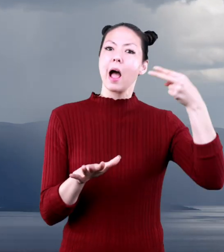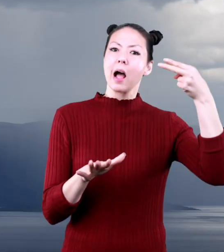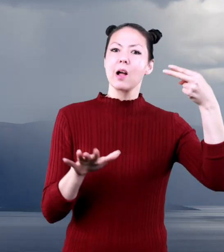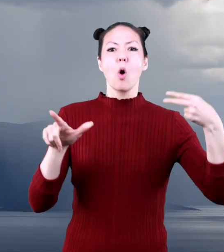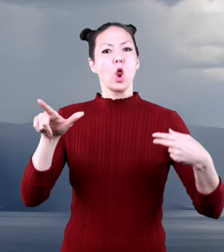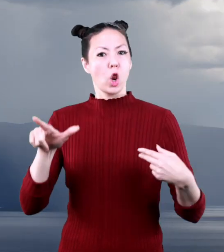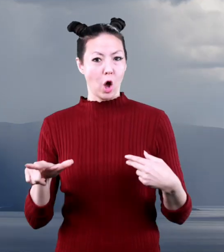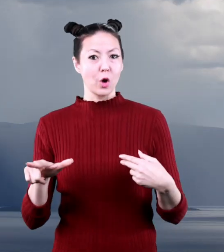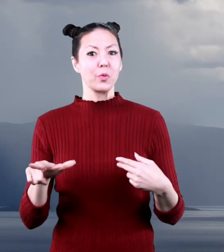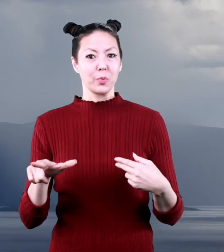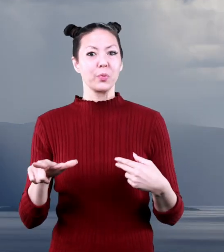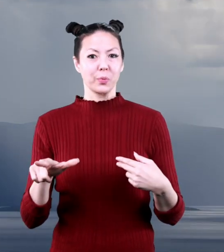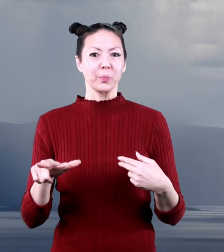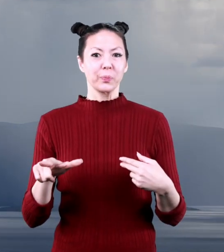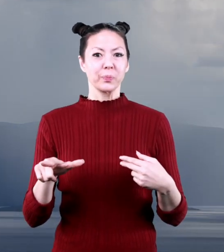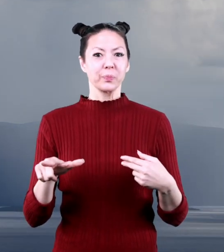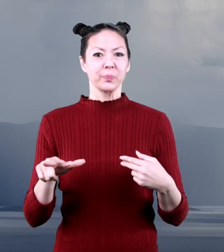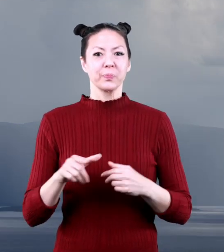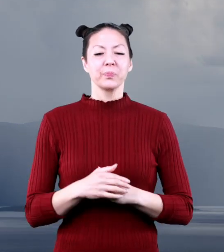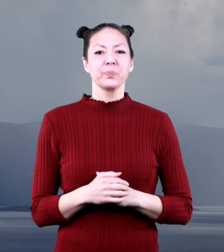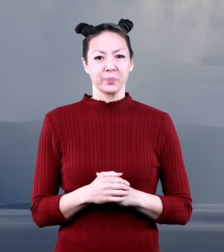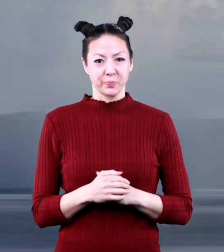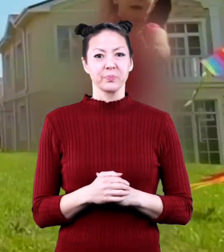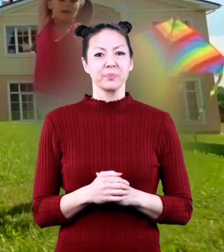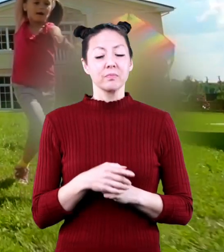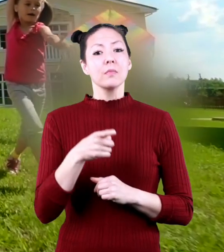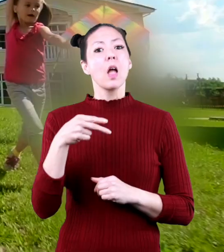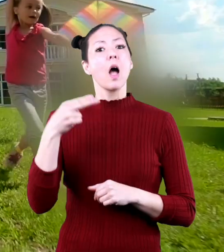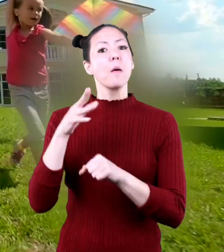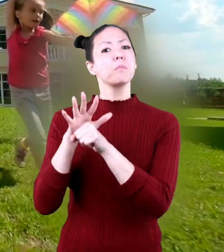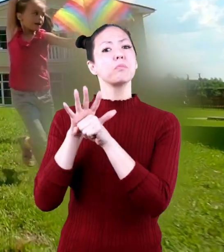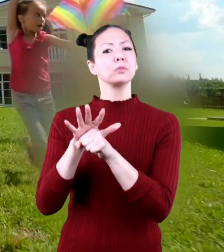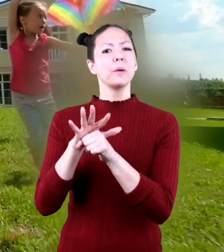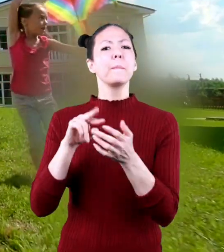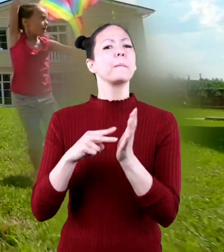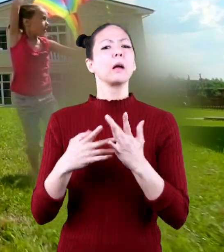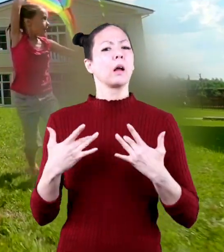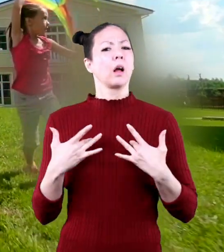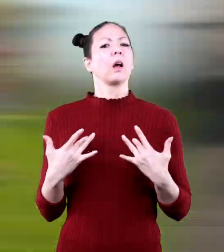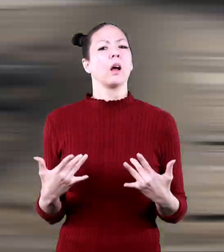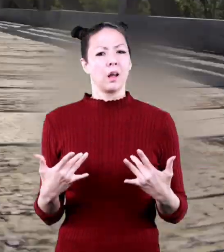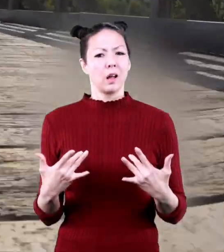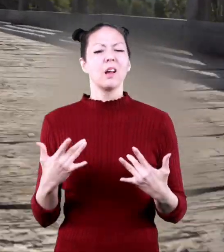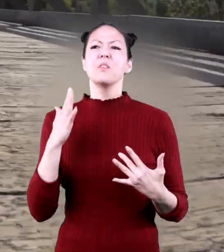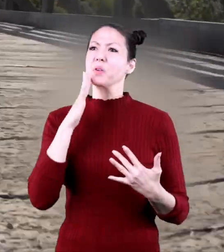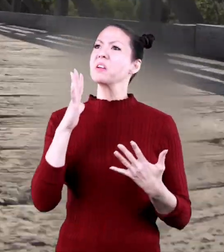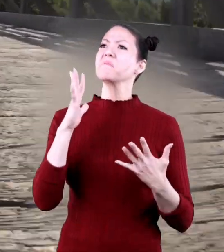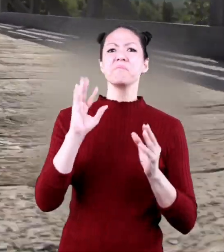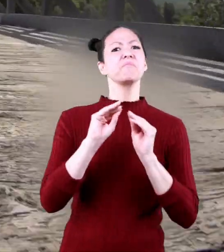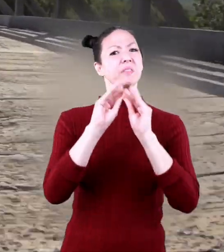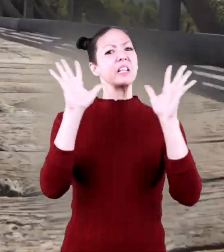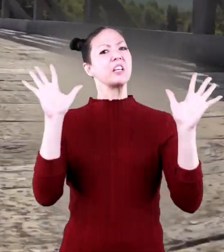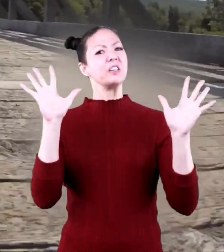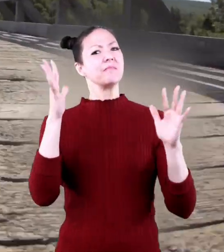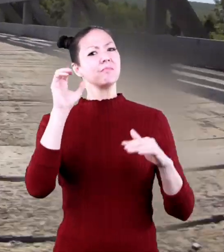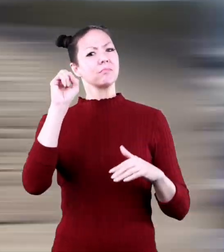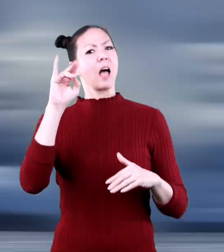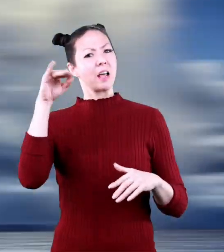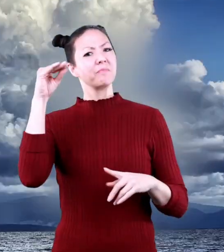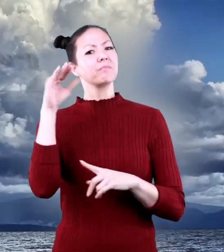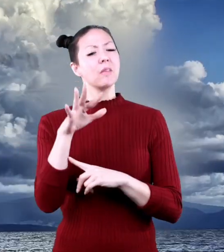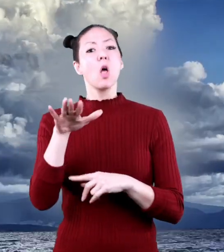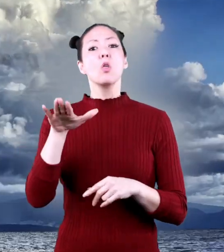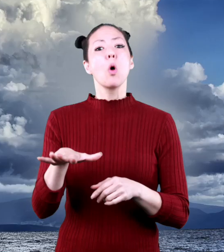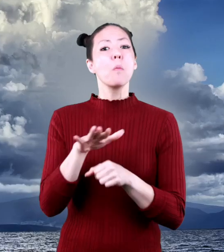pressure, high and low. High pressure usually means that the weather will be fair and sunny.